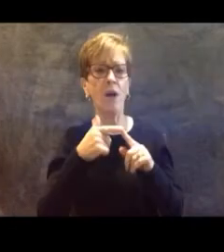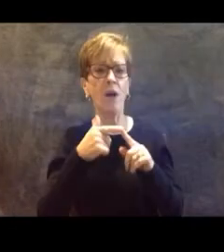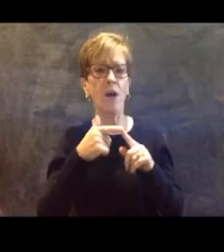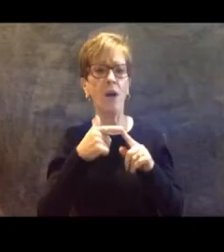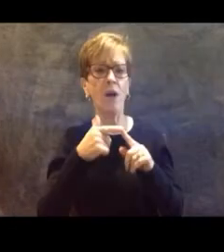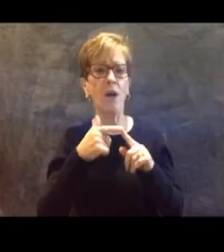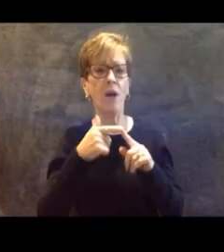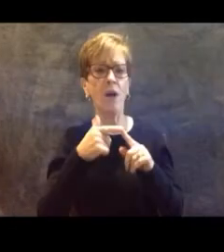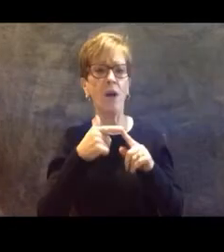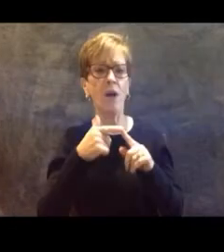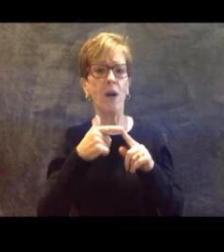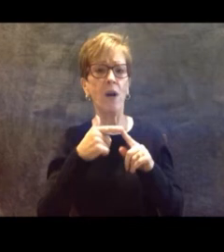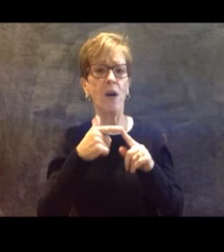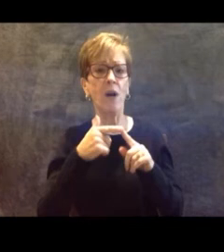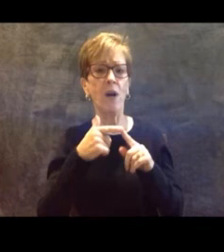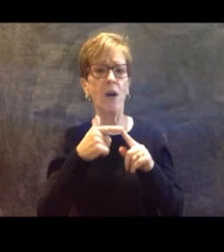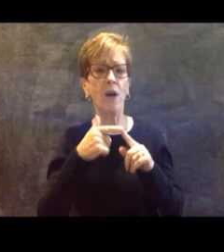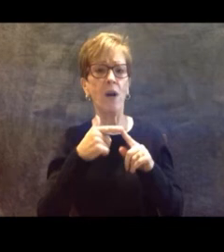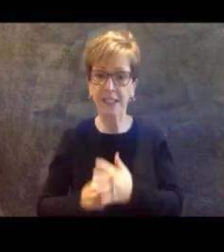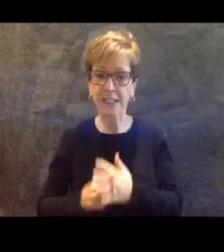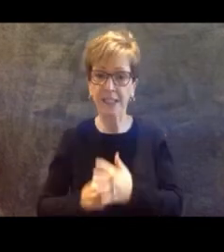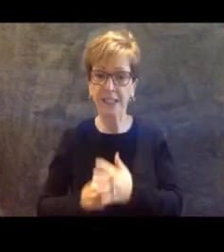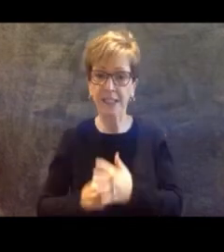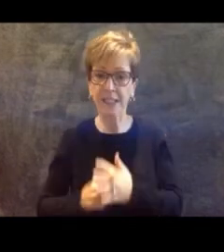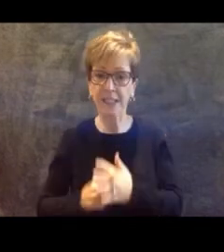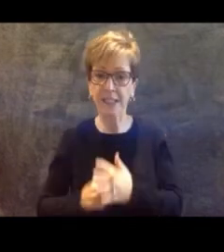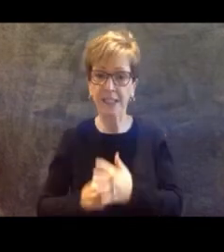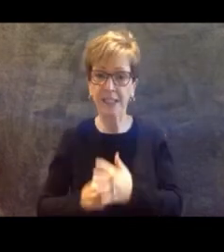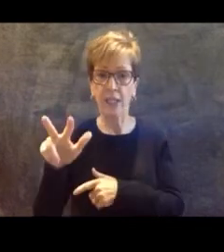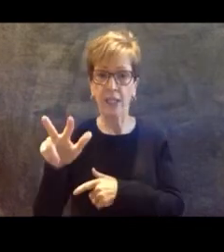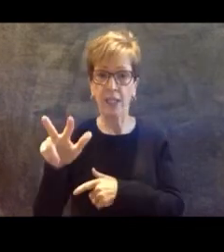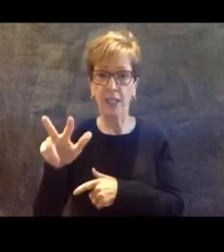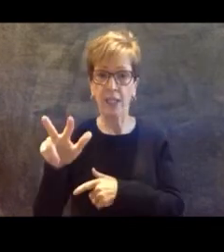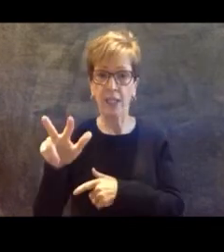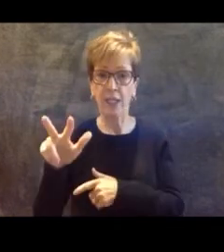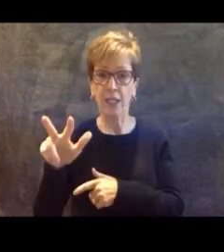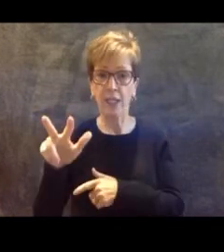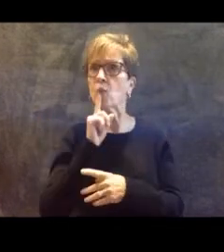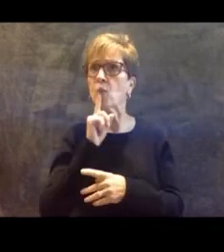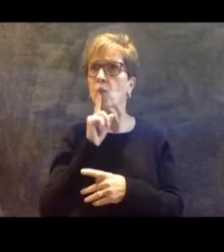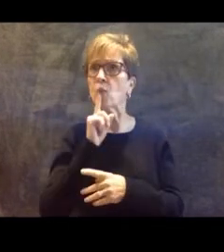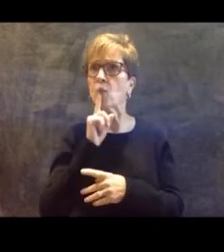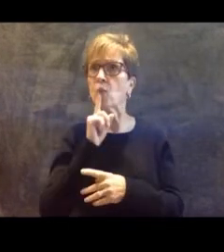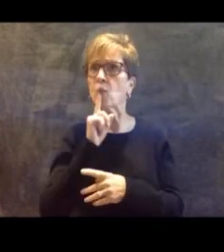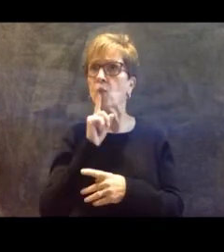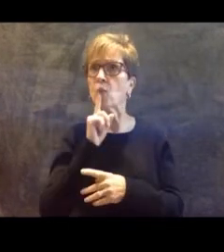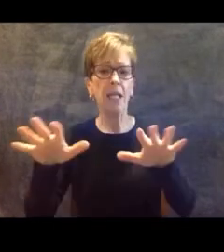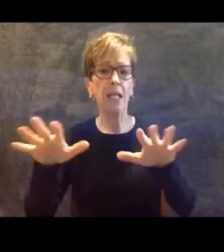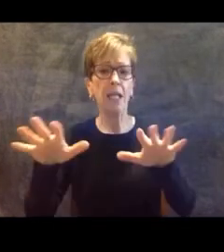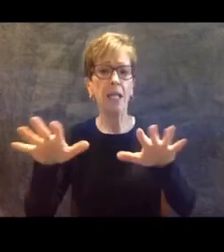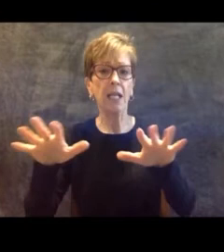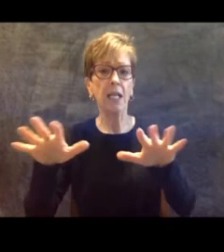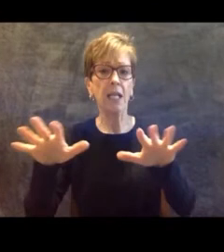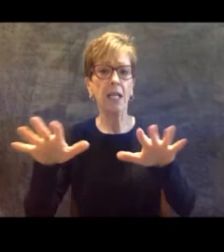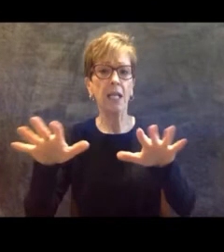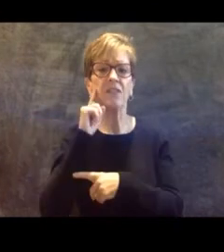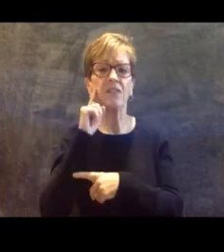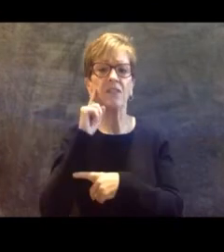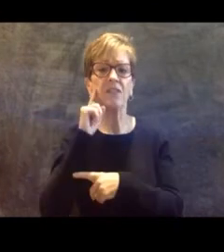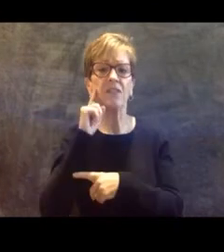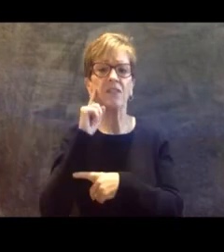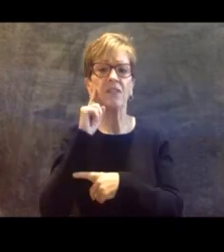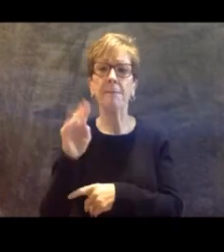work with NT3 and, you know, really spreading the opportunities for NBCTs